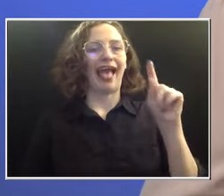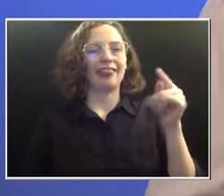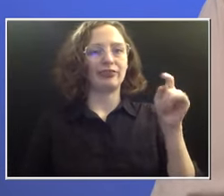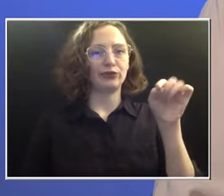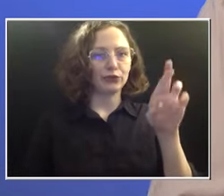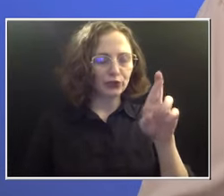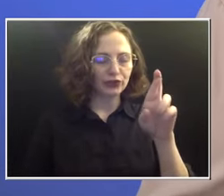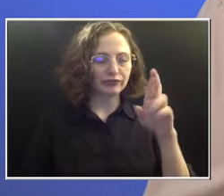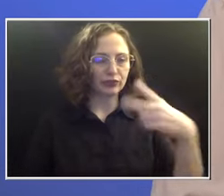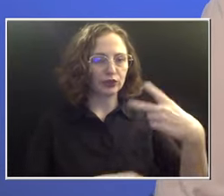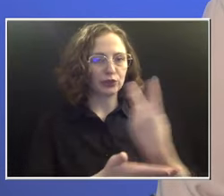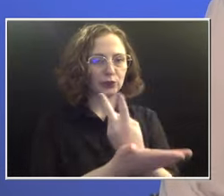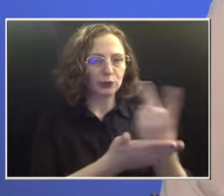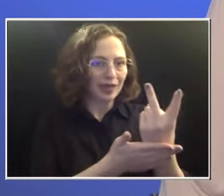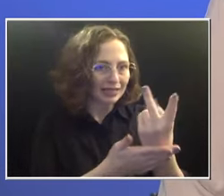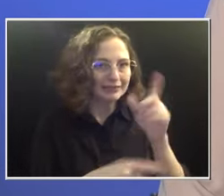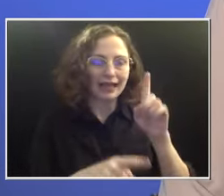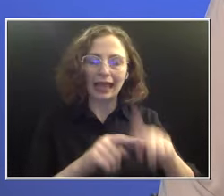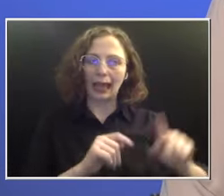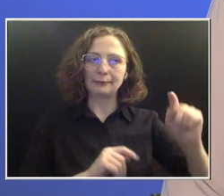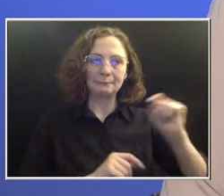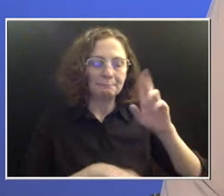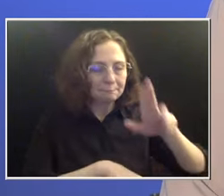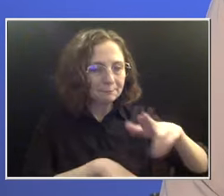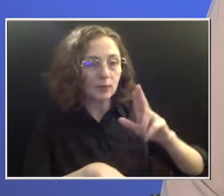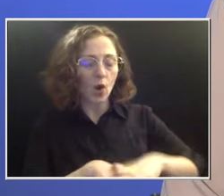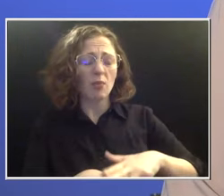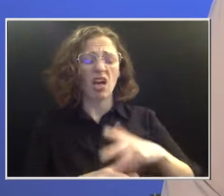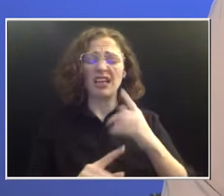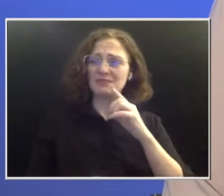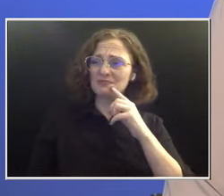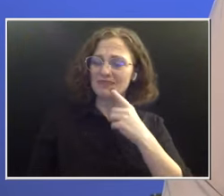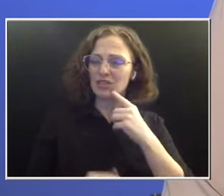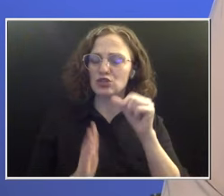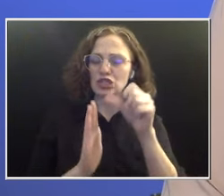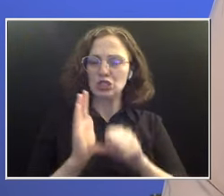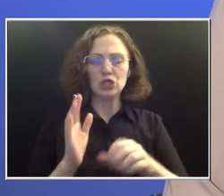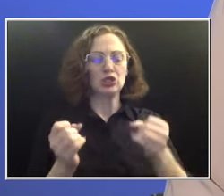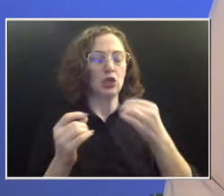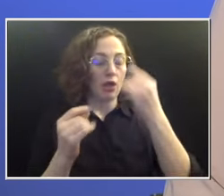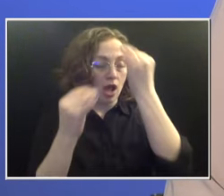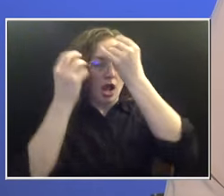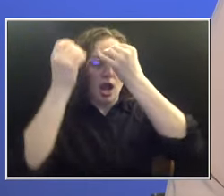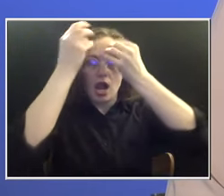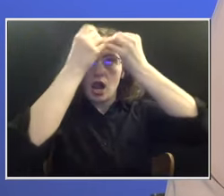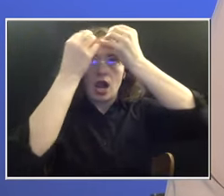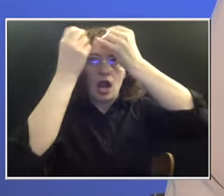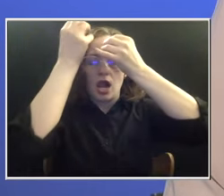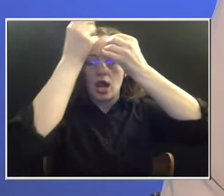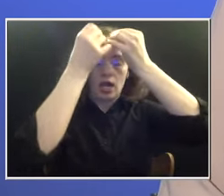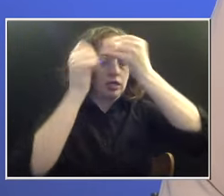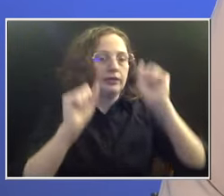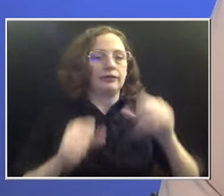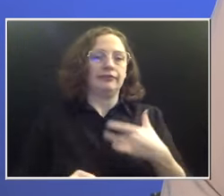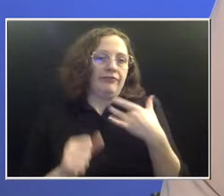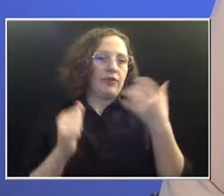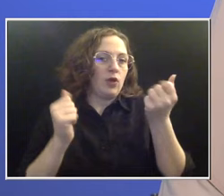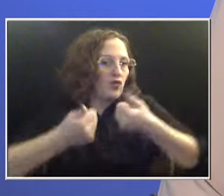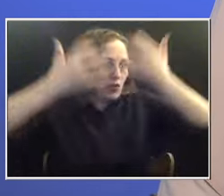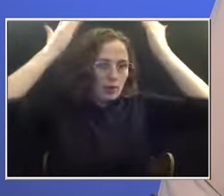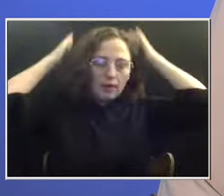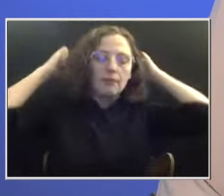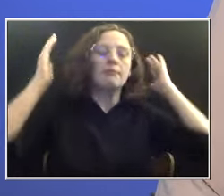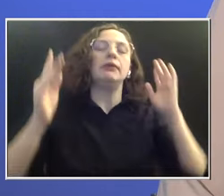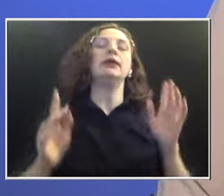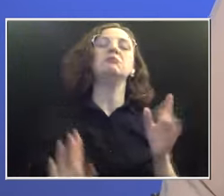so you just have all of these things going through your head. And it can be, it can be overwhelming, but doctors were great, nurses were great. Everybody was so good at